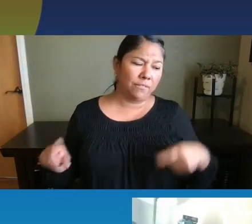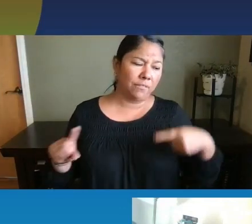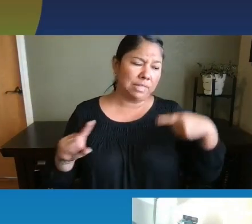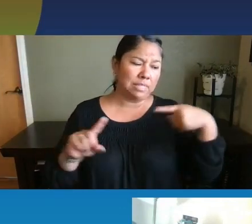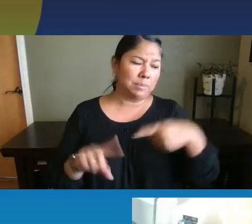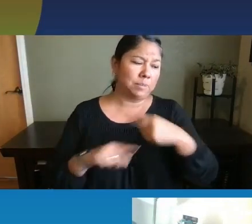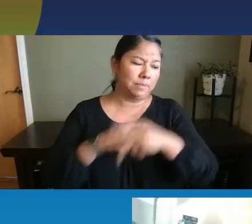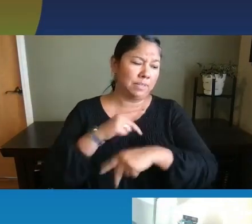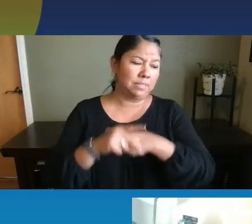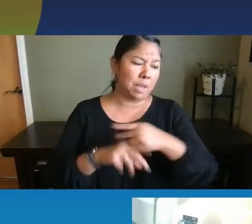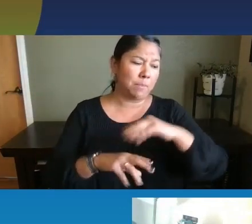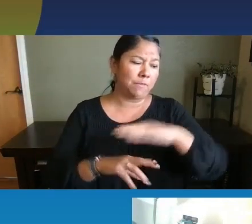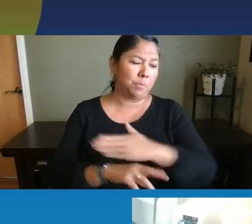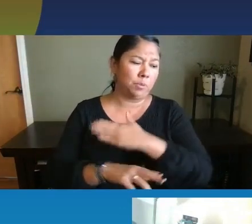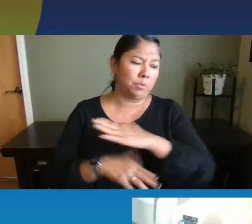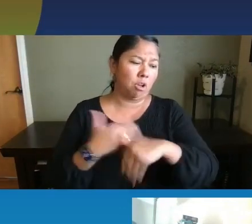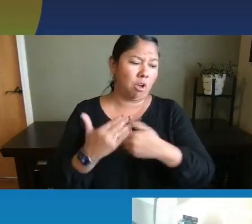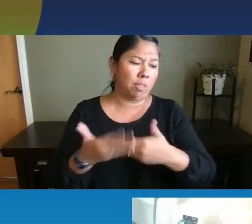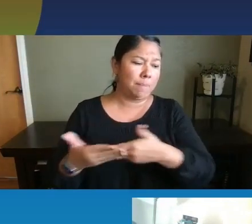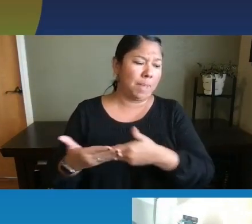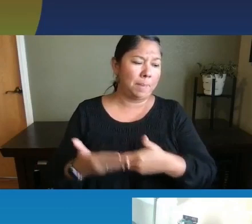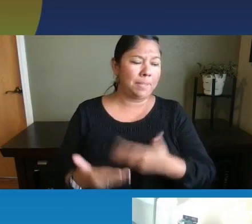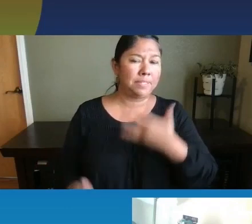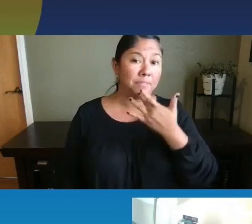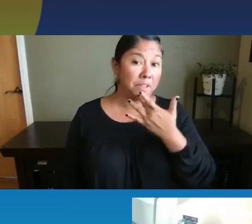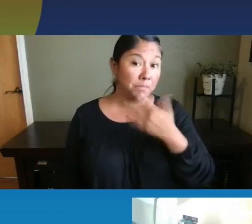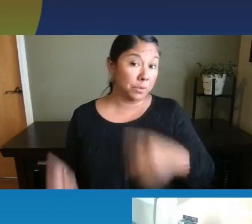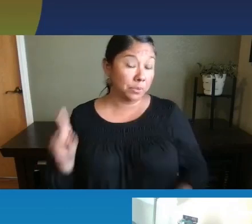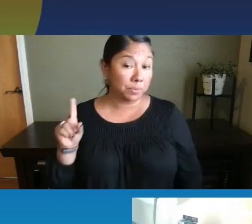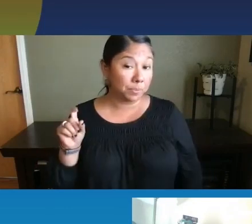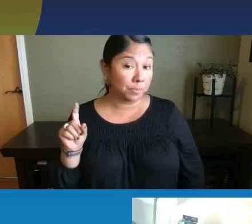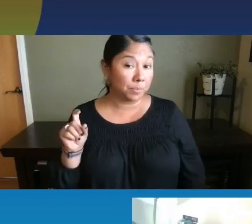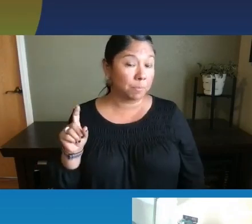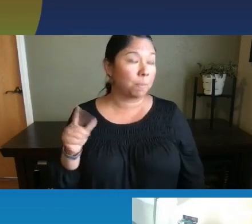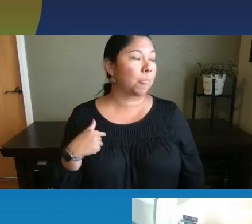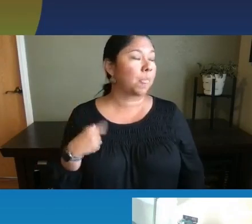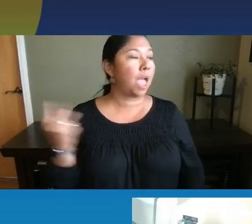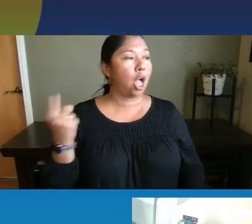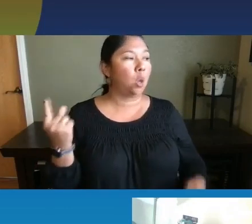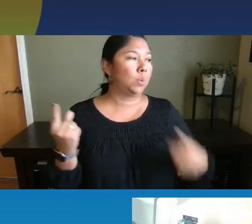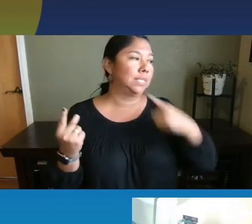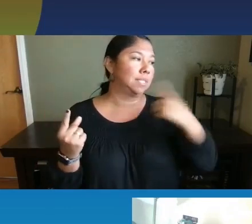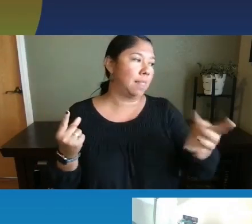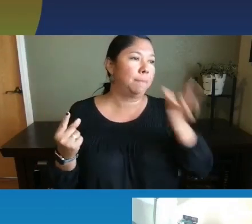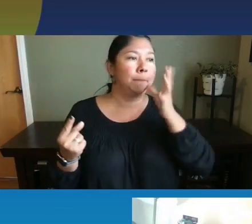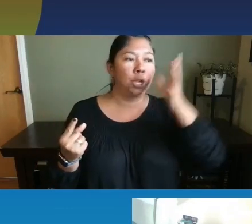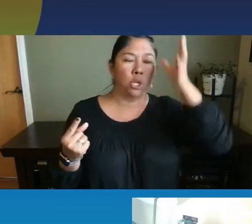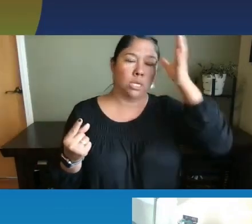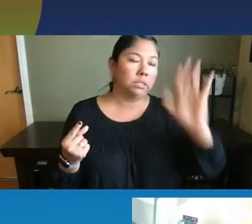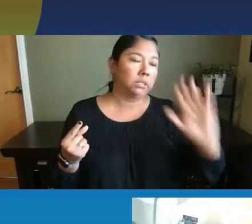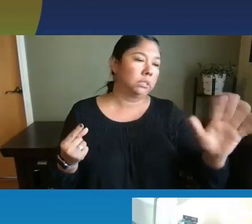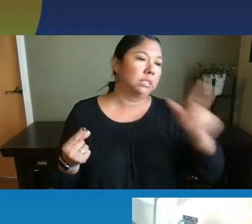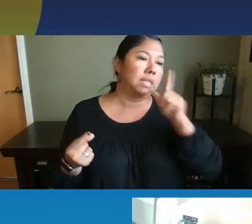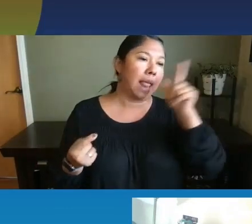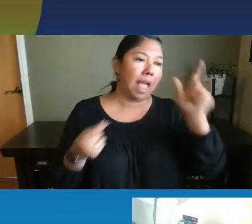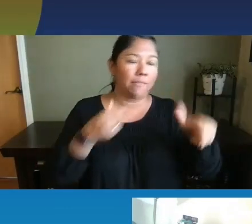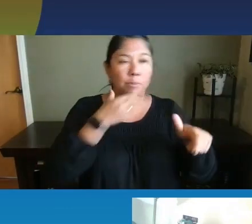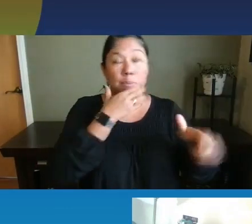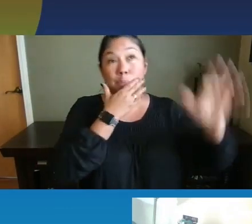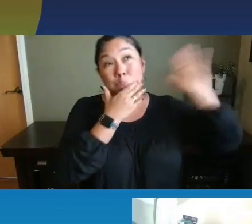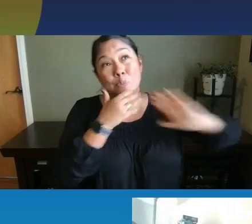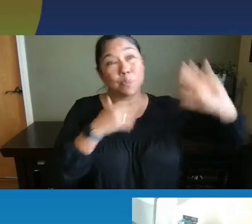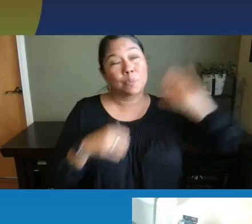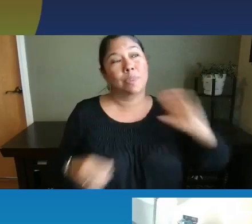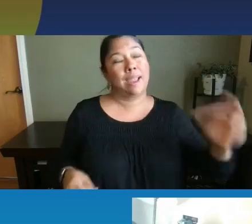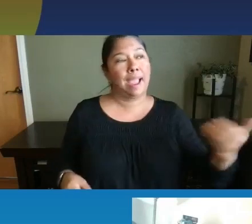that all babies seem to favor. So I always tell parents, it really doesn't have to be, there used to be this